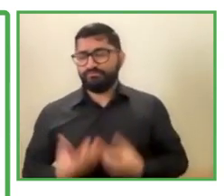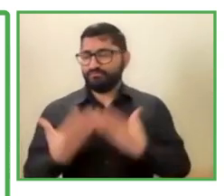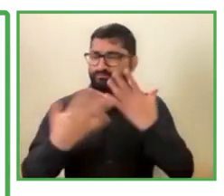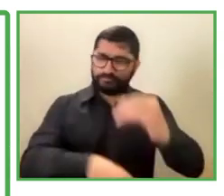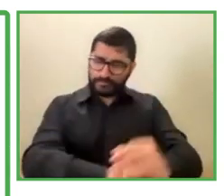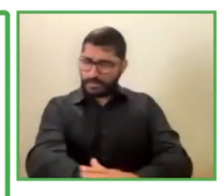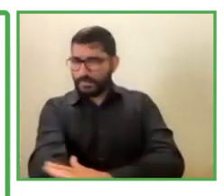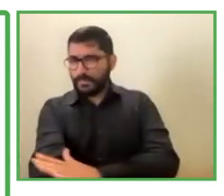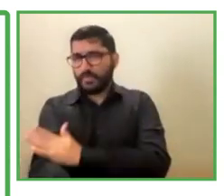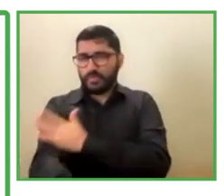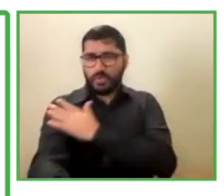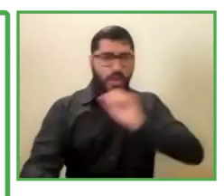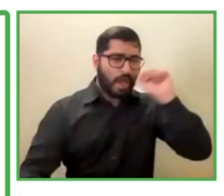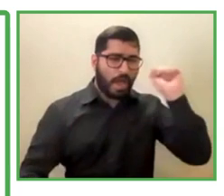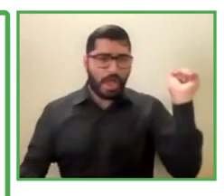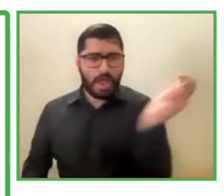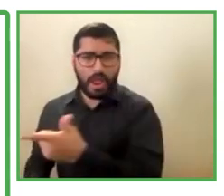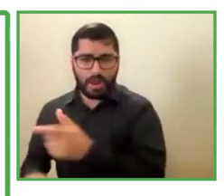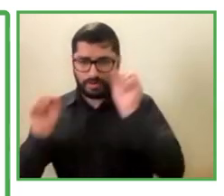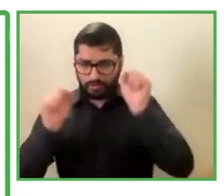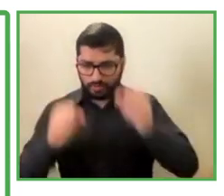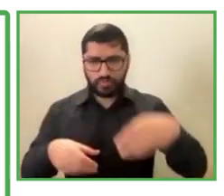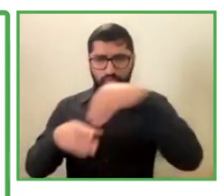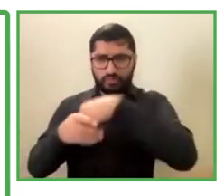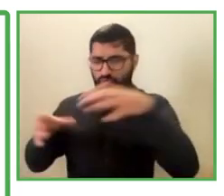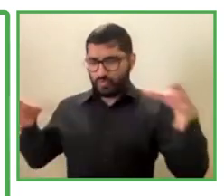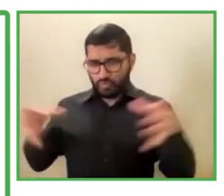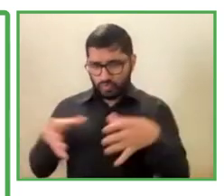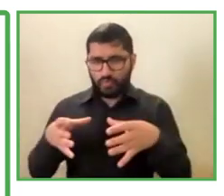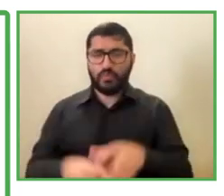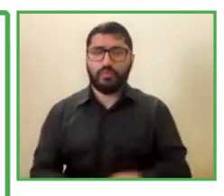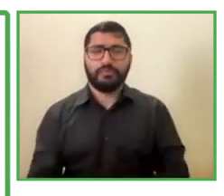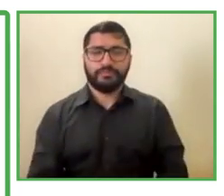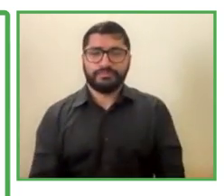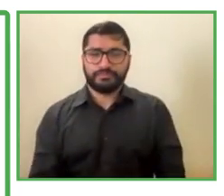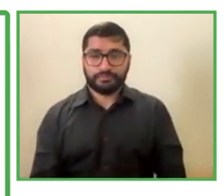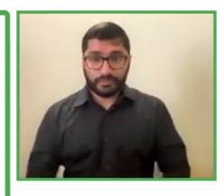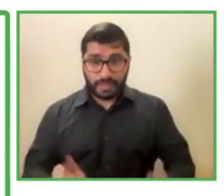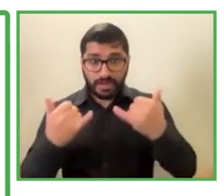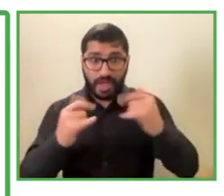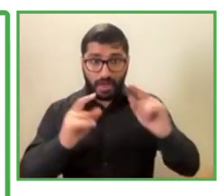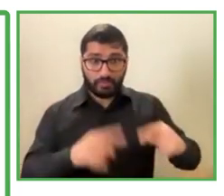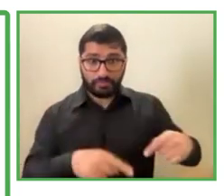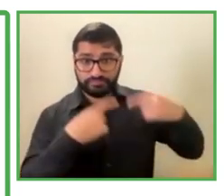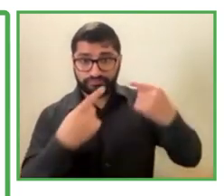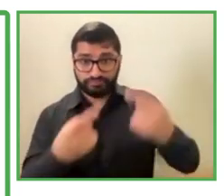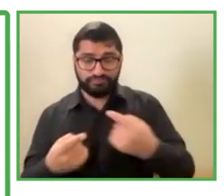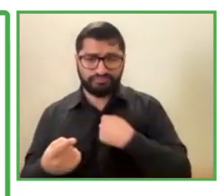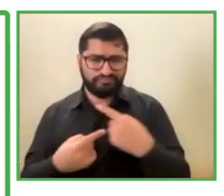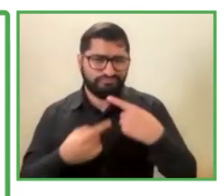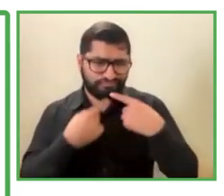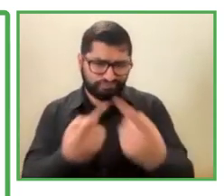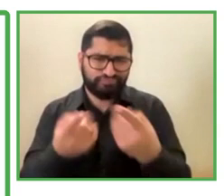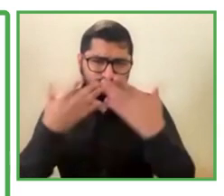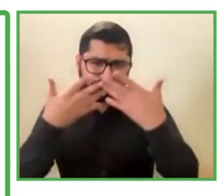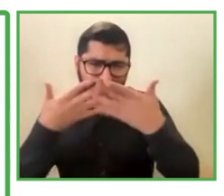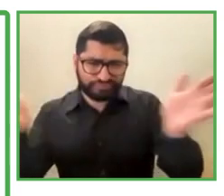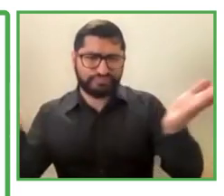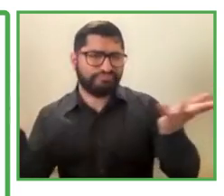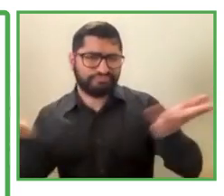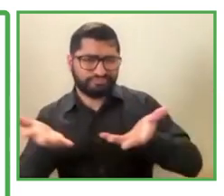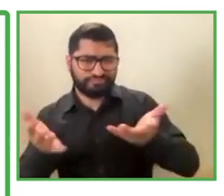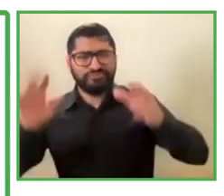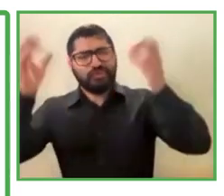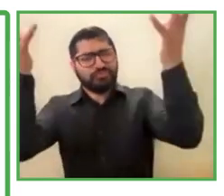of our population. And now I will talk about this part of how many